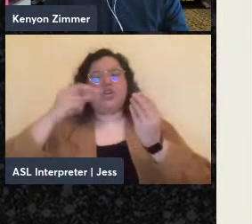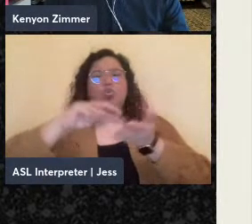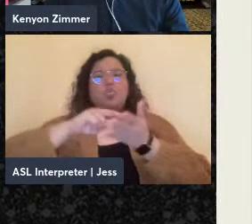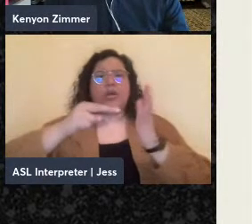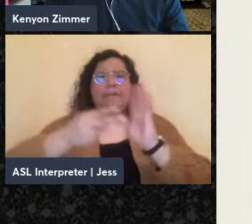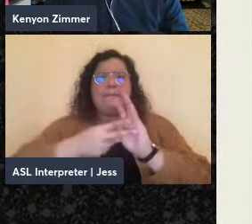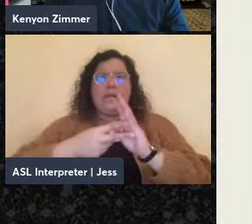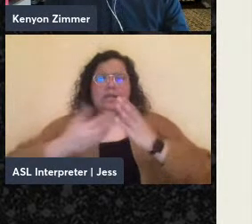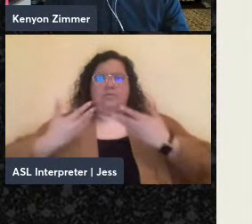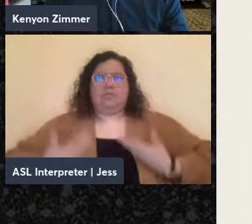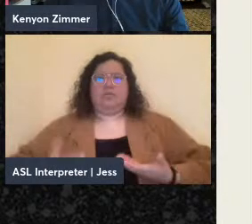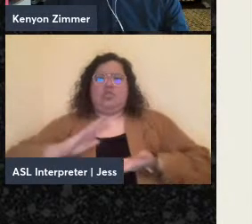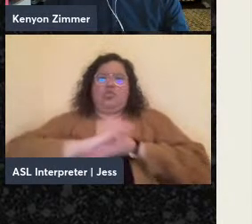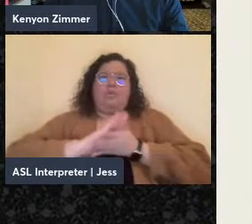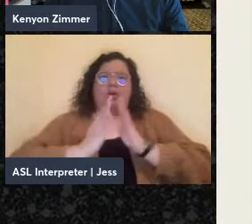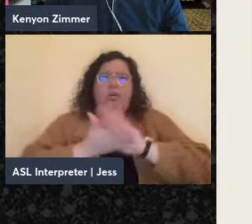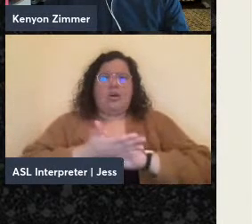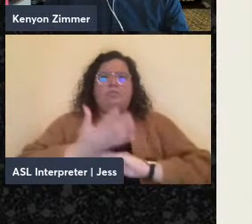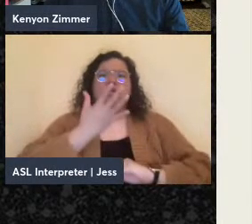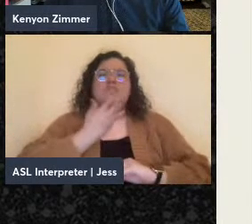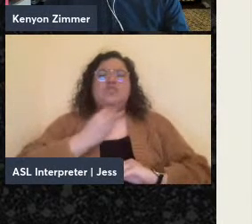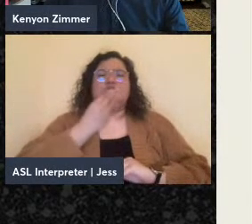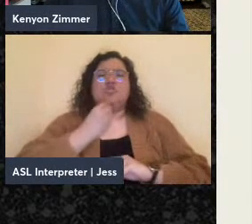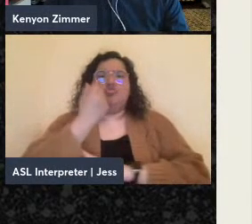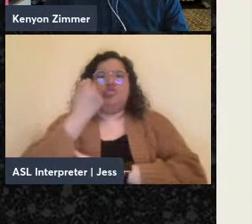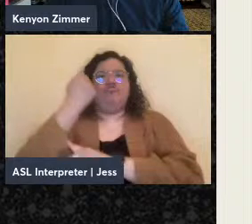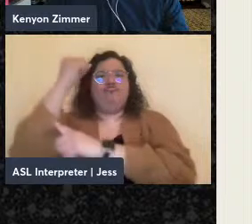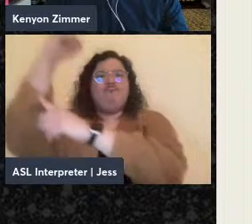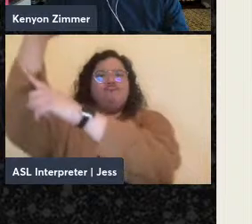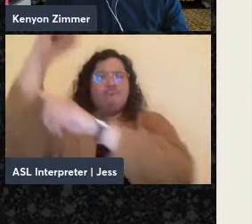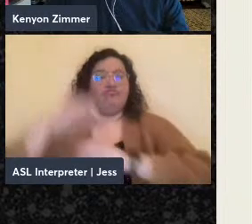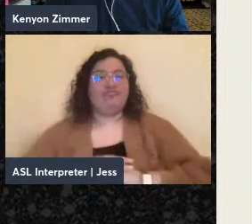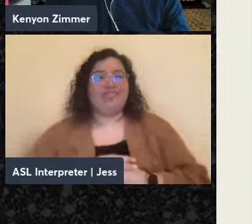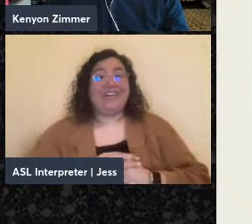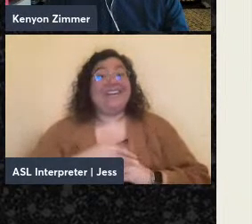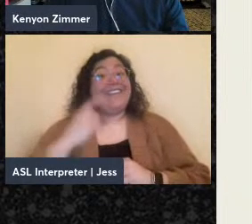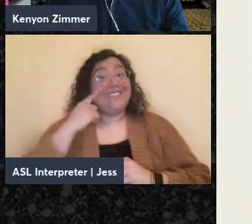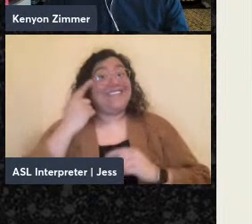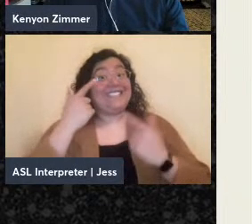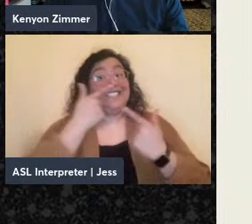anarchist that we believe would be useful to those interested in the topic.